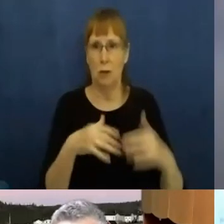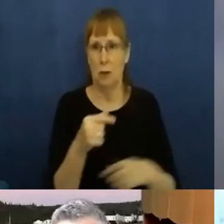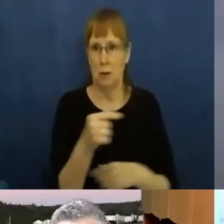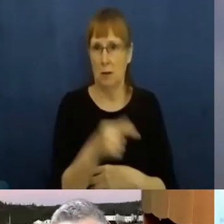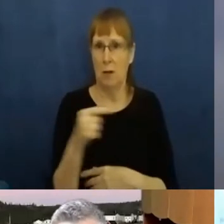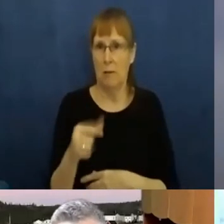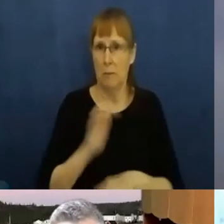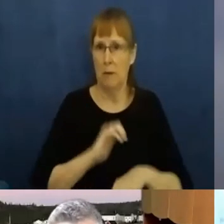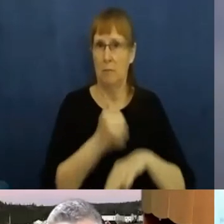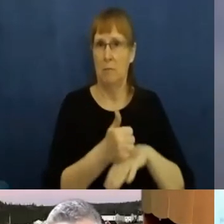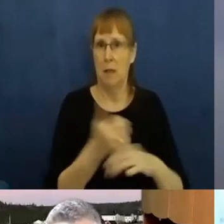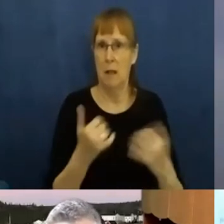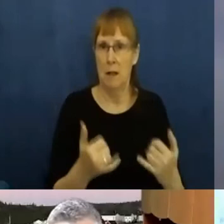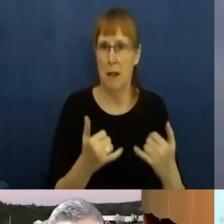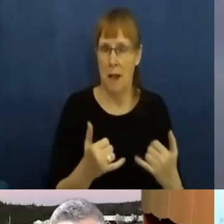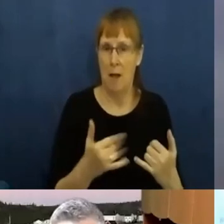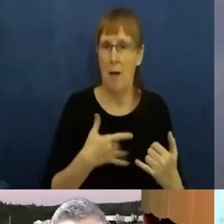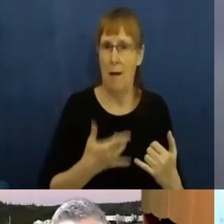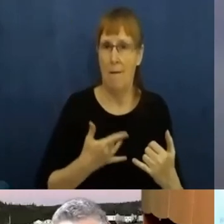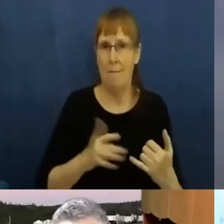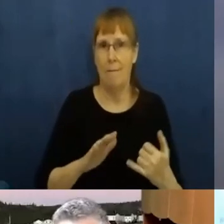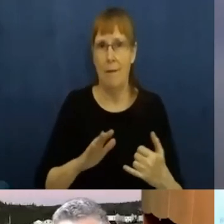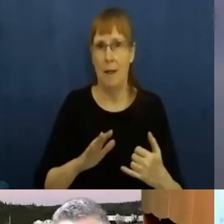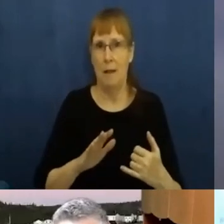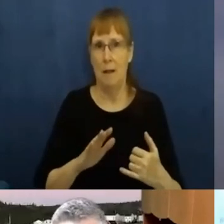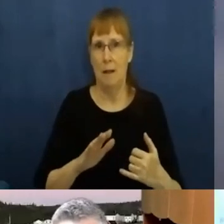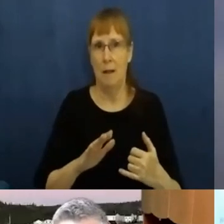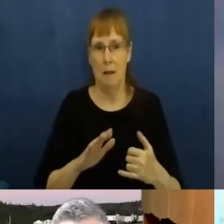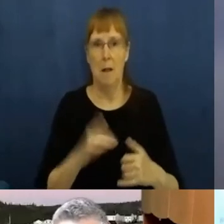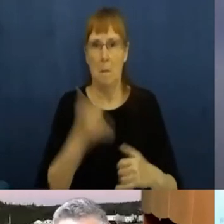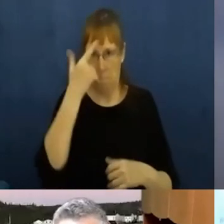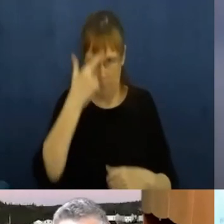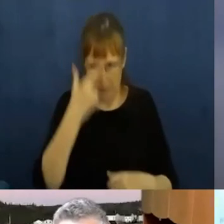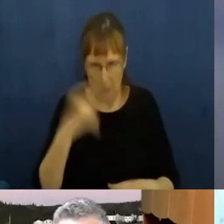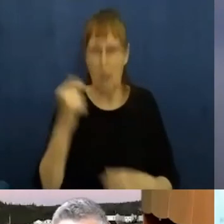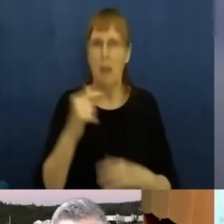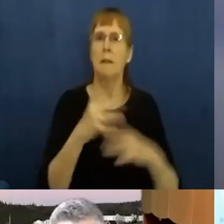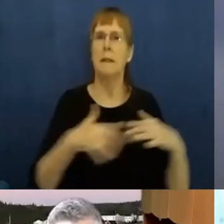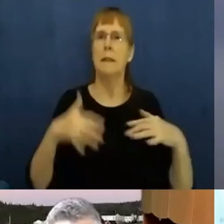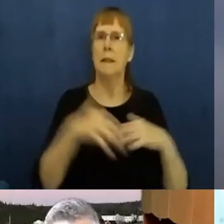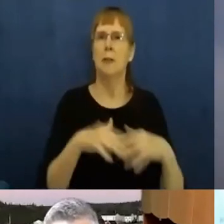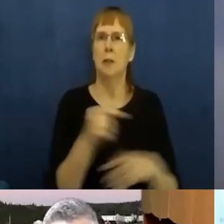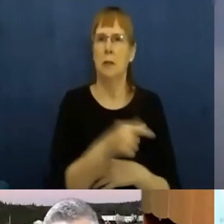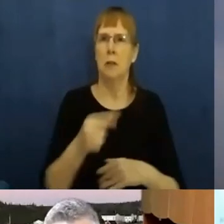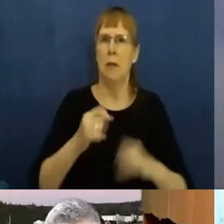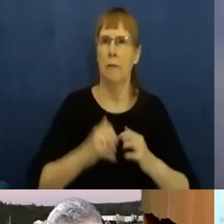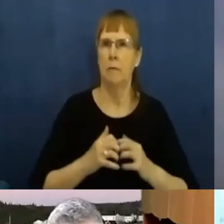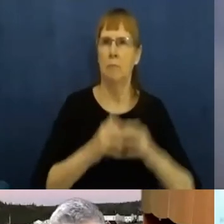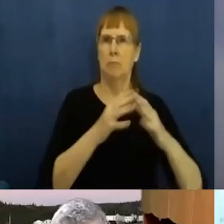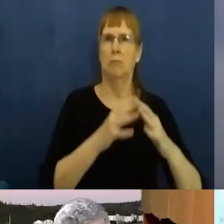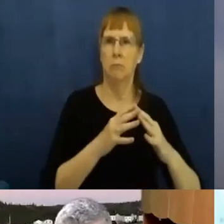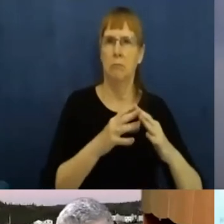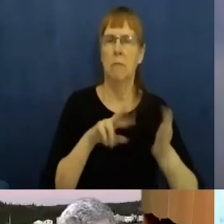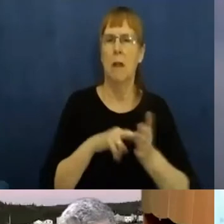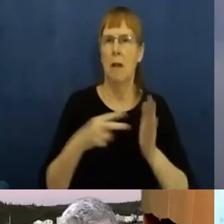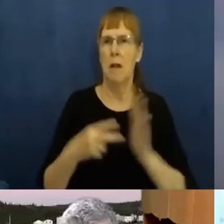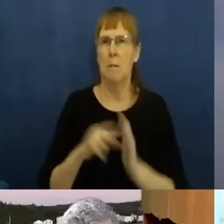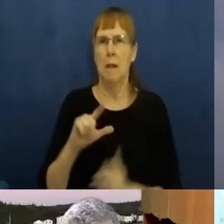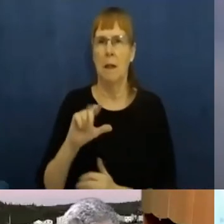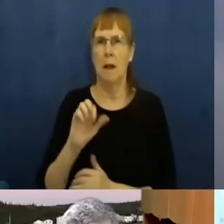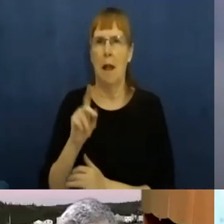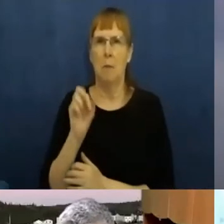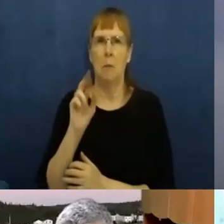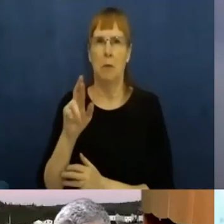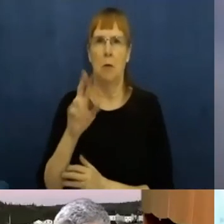I think the COVID-19 response in Labrador would have been dramatically different. And we could have seen history repeat itself. So,